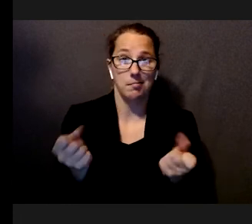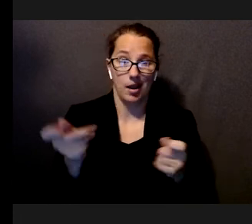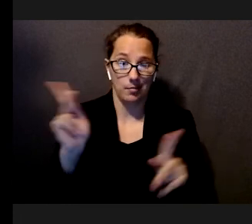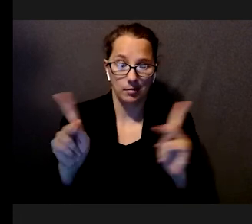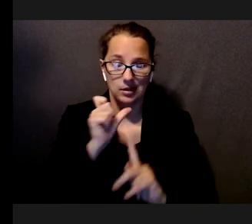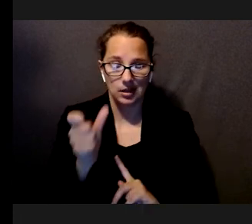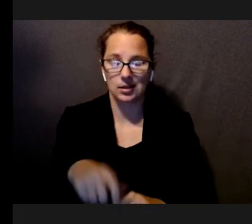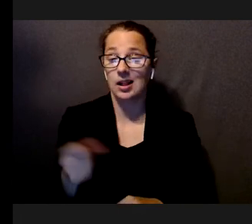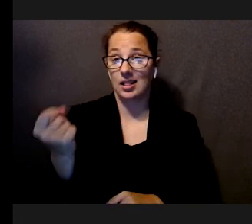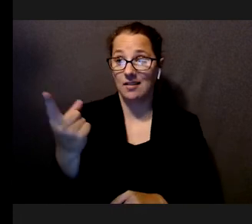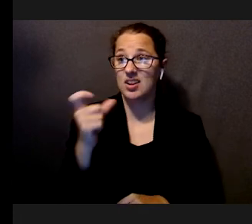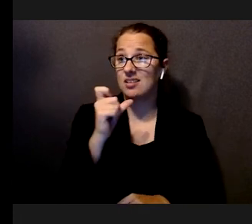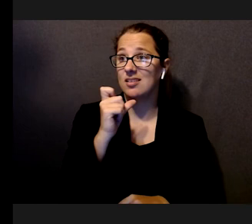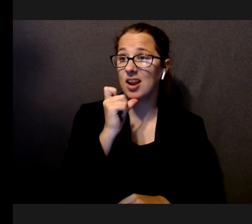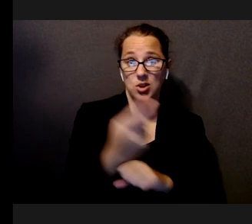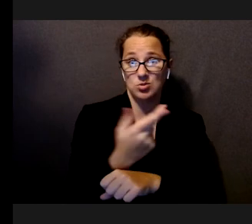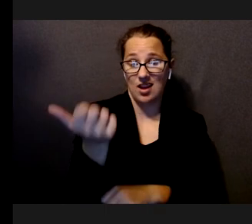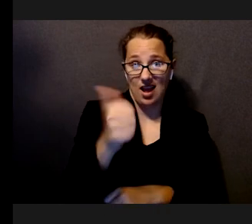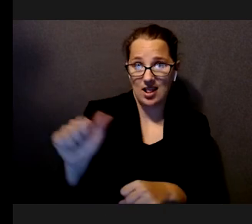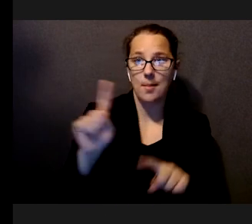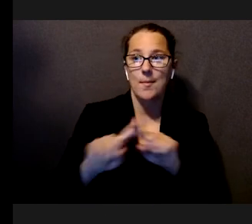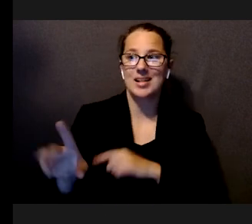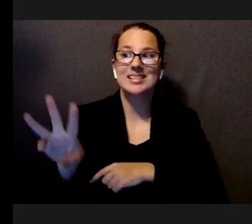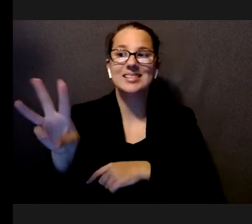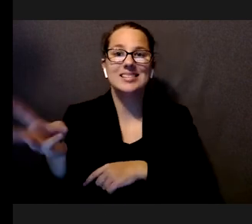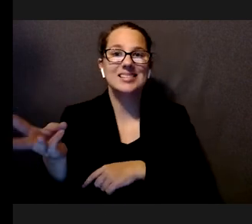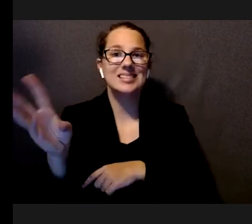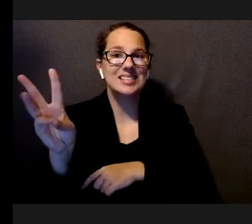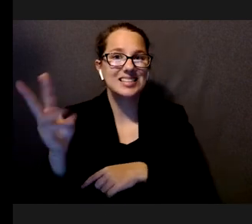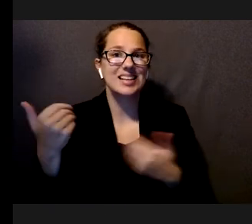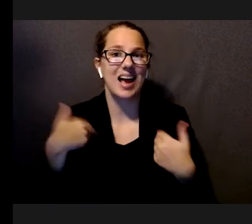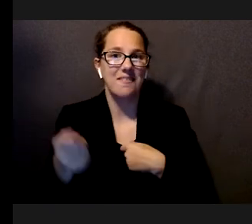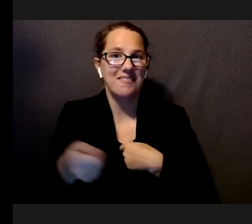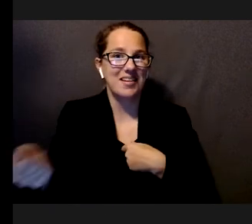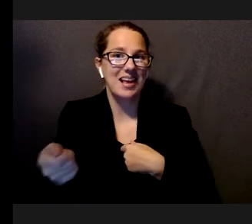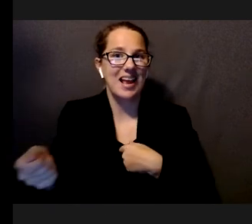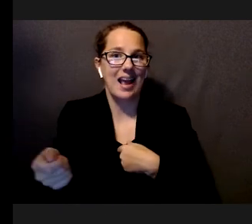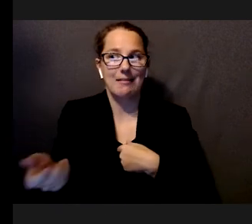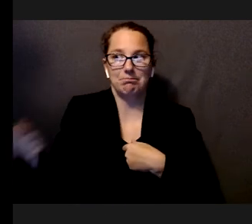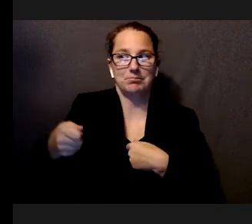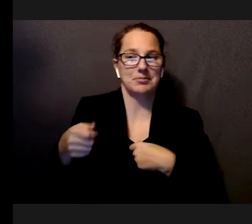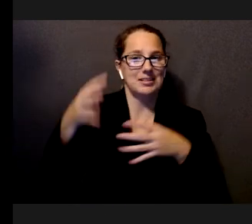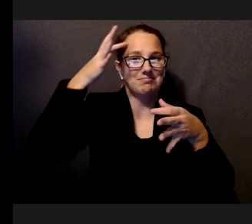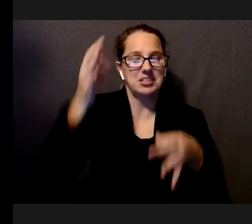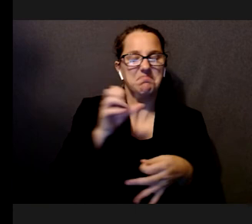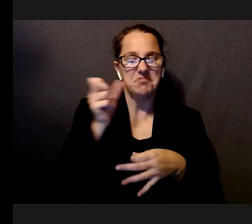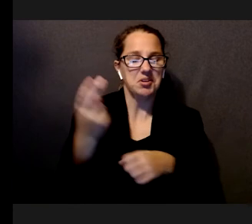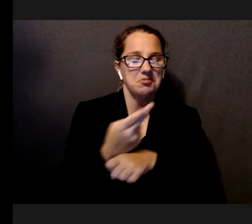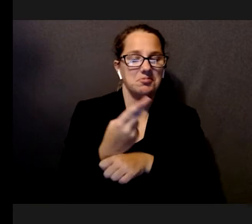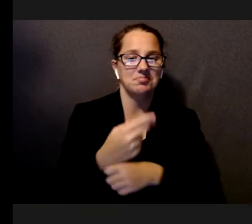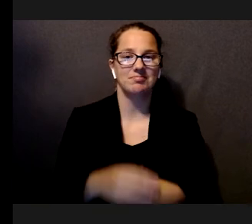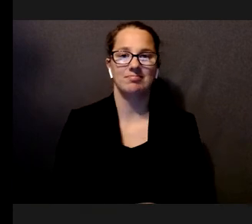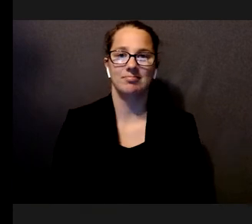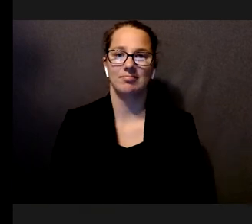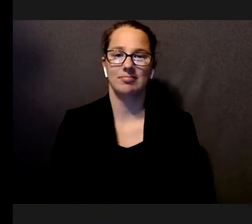use any tools, although, interestingly, six had a cane with them, they just chose not to use it. We found that